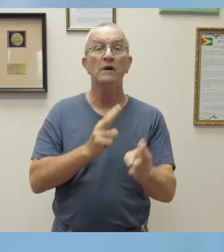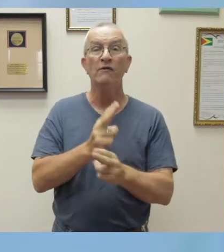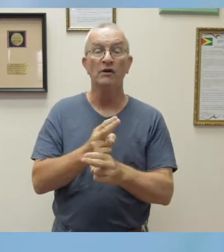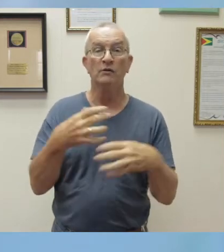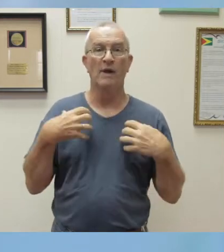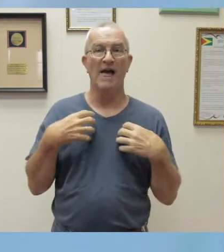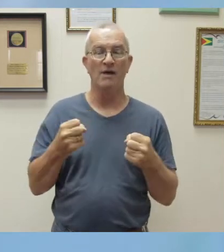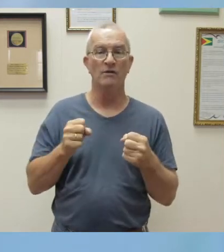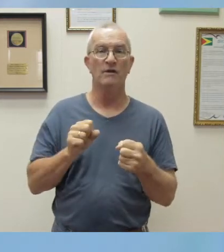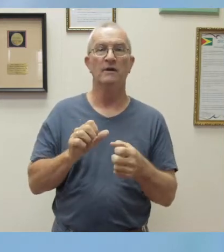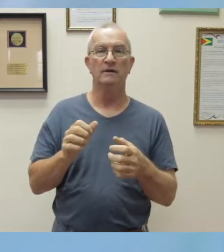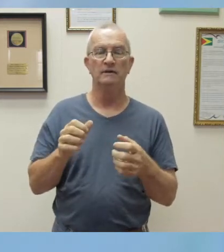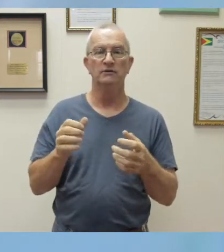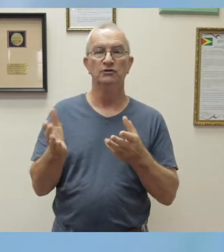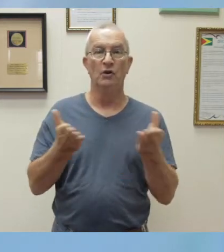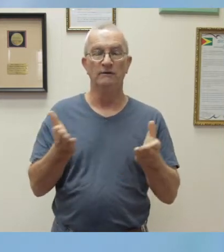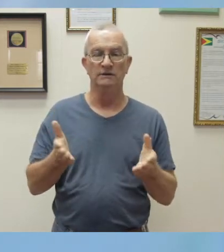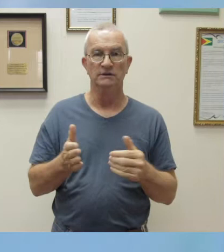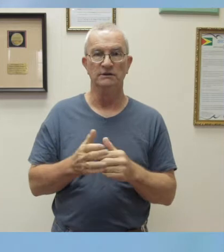WHO 2016